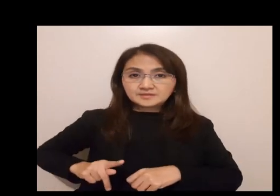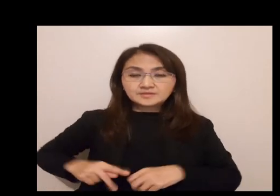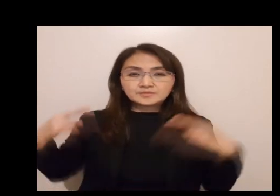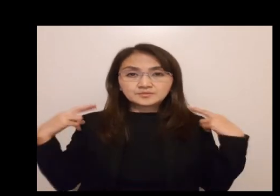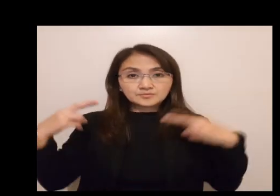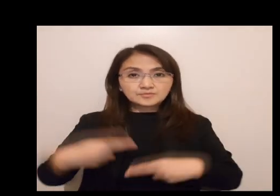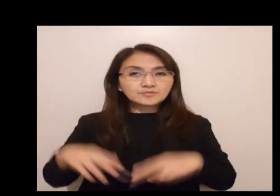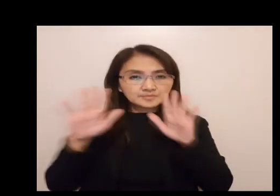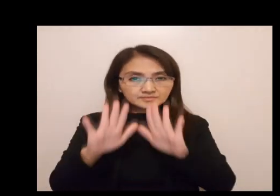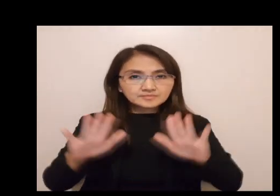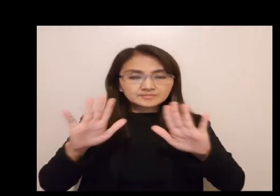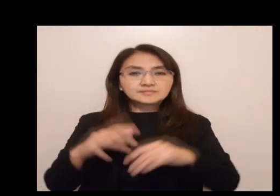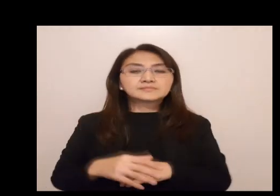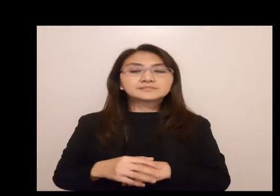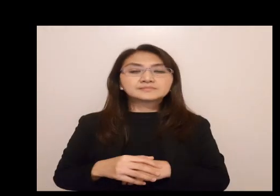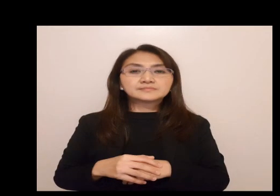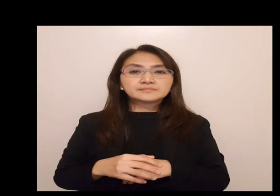he is robed in majesty.